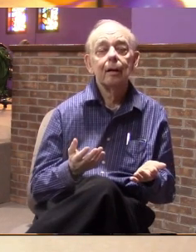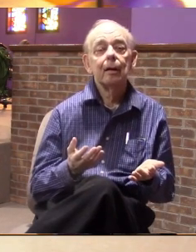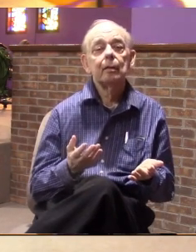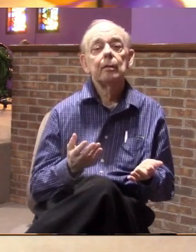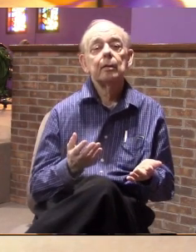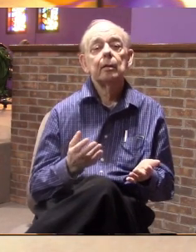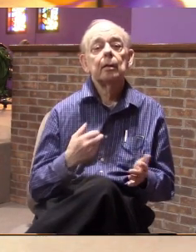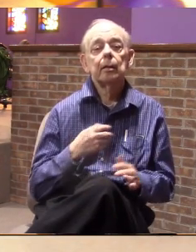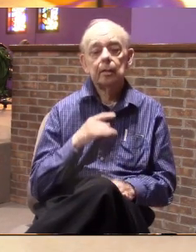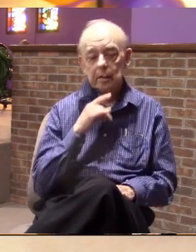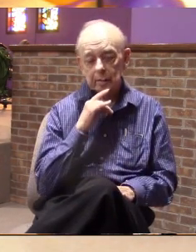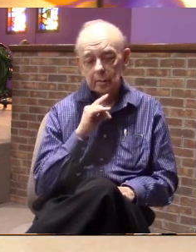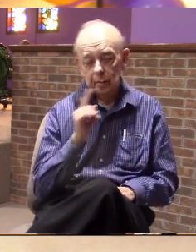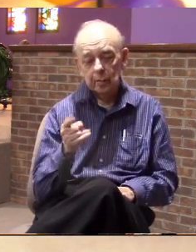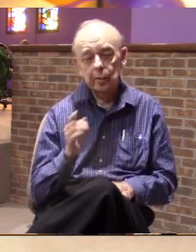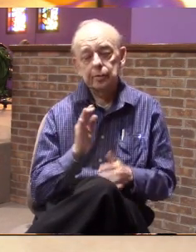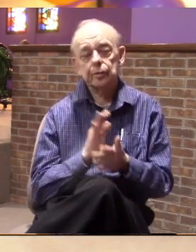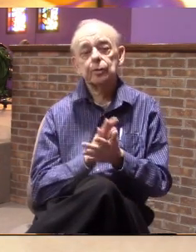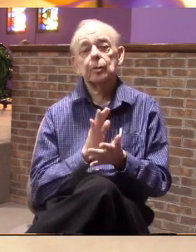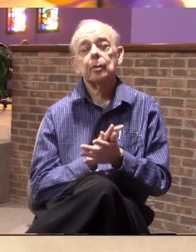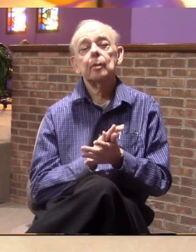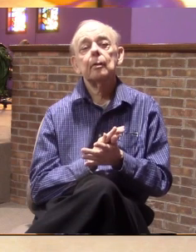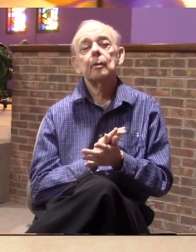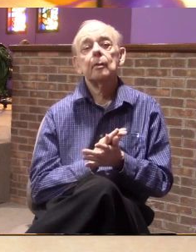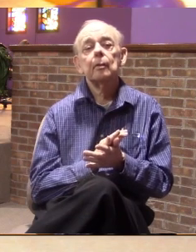Our kids that are going to school,